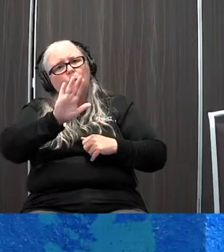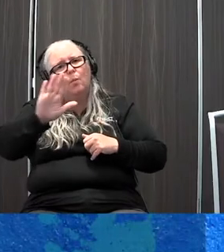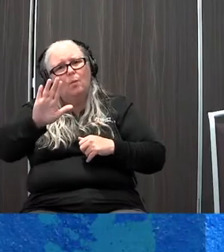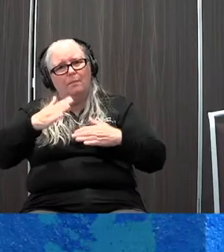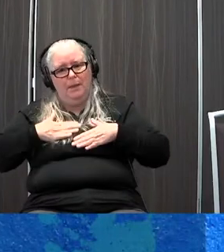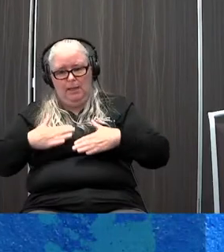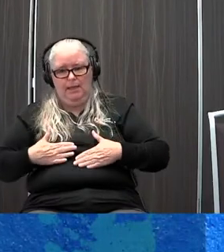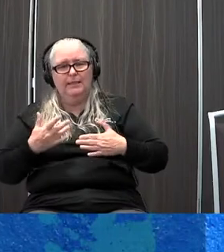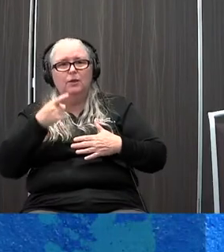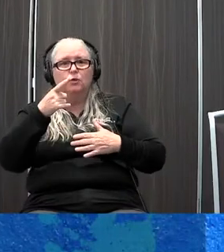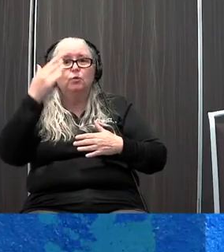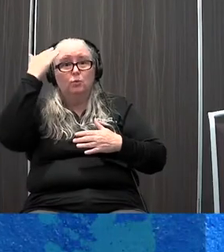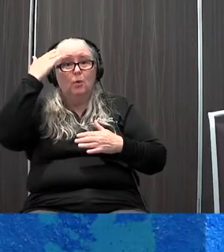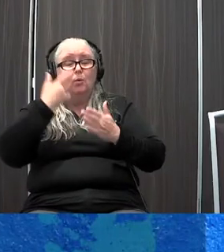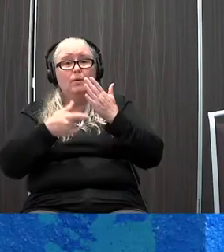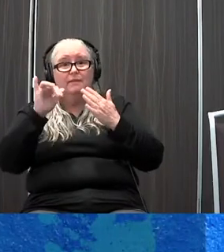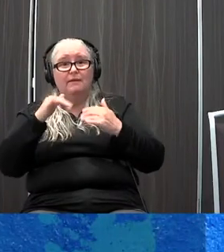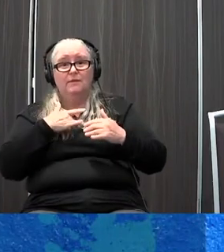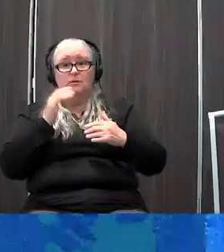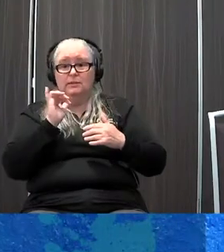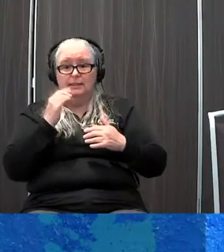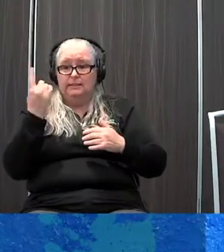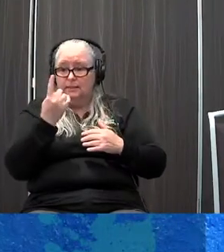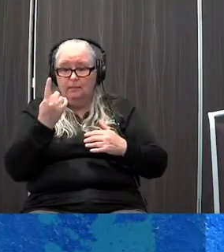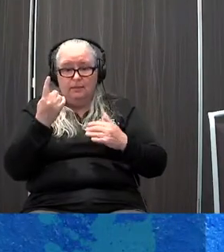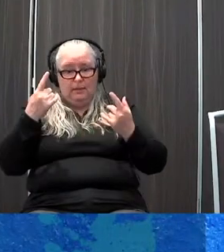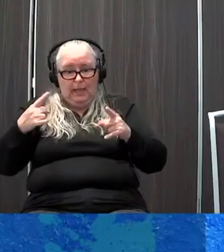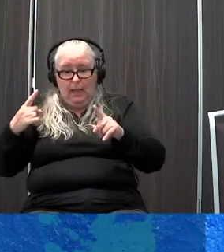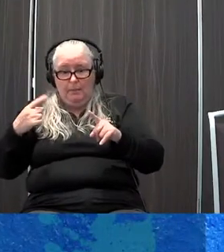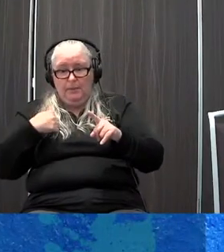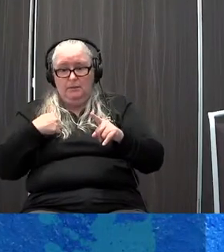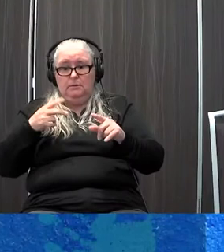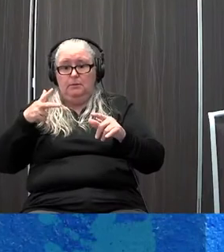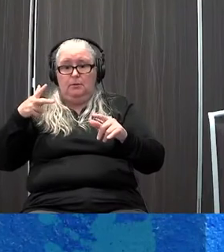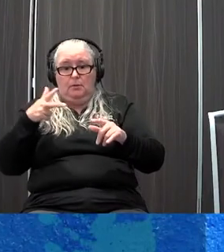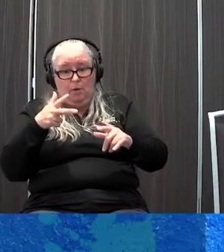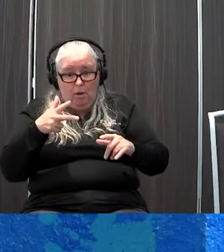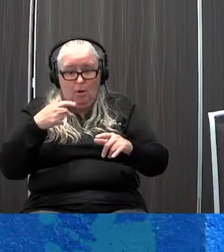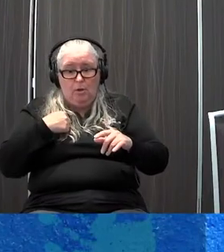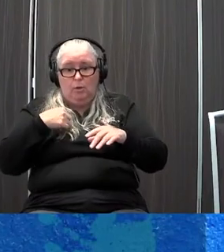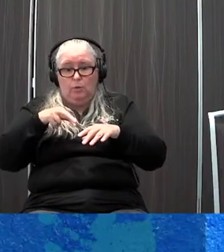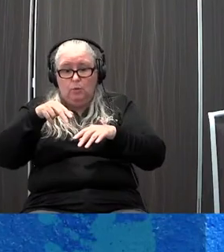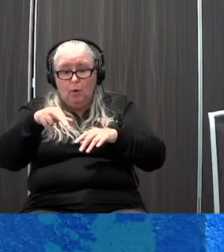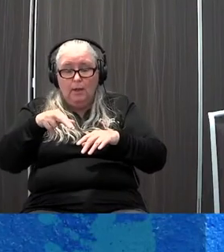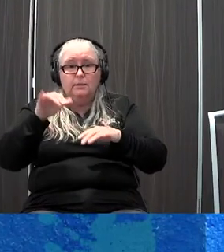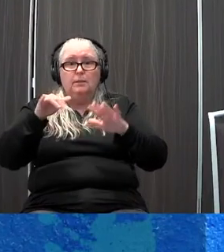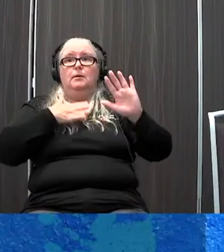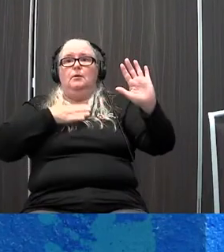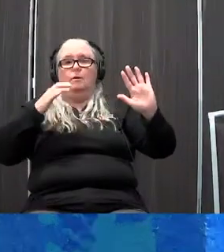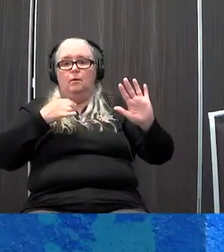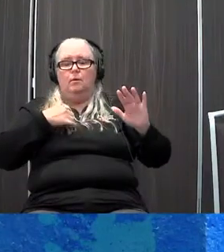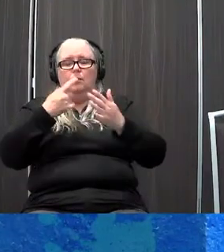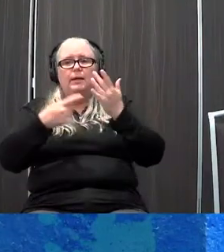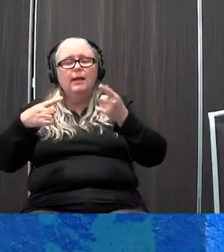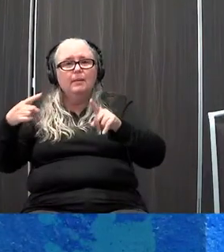And everybody knows what it feels like, right? Something happens, the car's coming, you cross the street, or your kid's there, and all of a sudden, oh my gosh, what